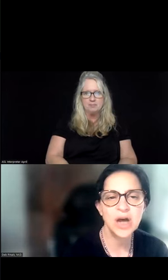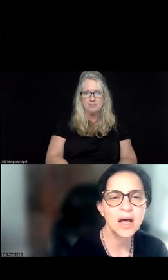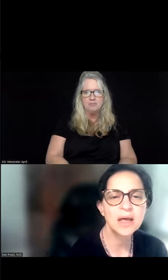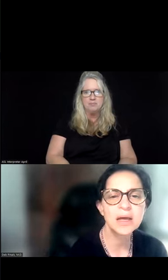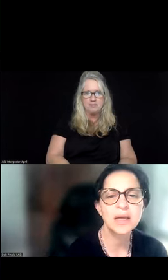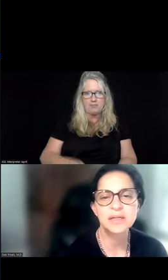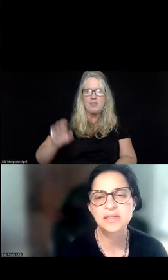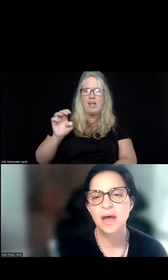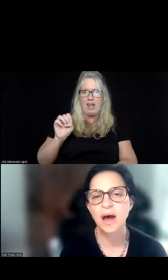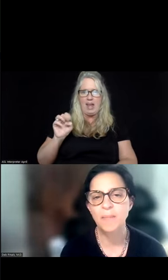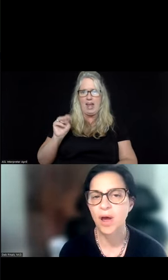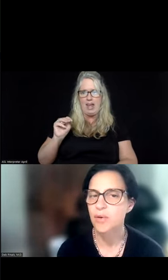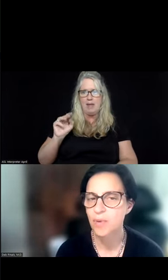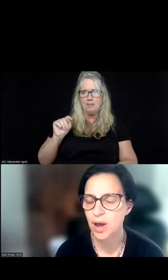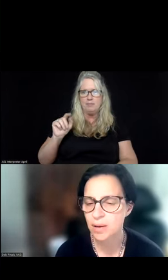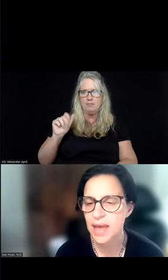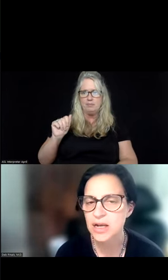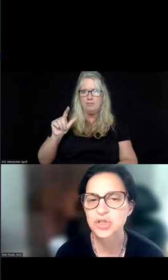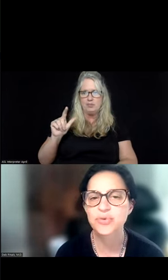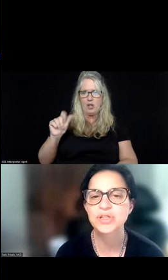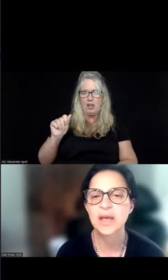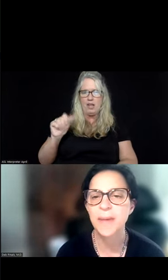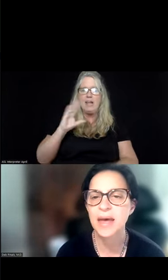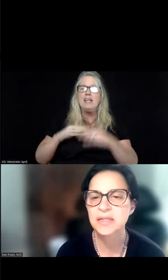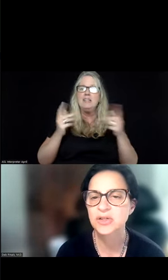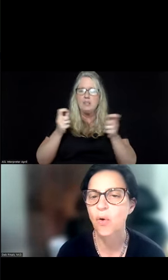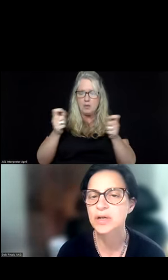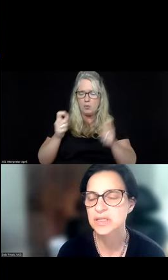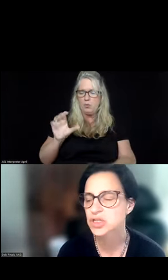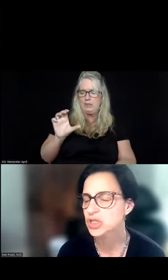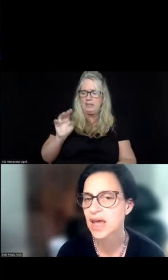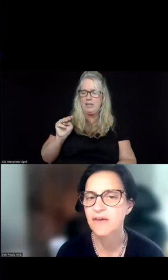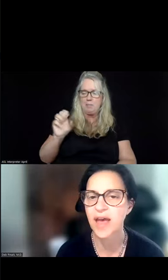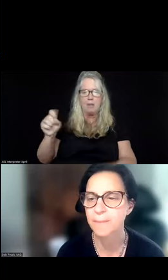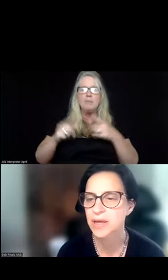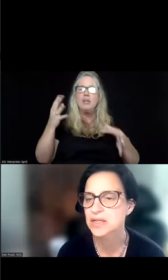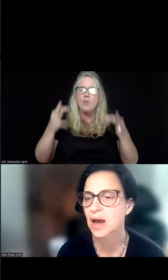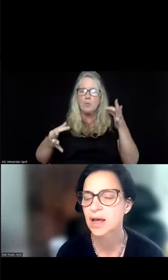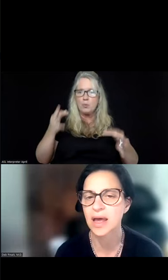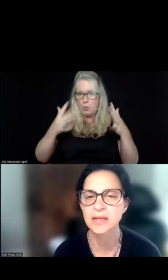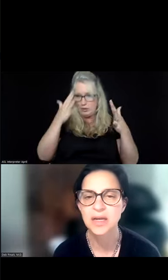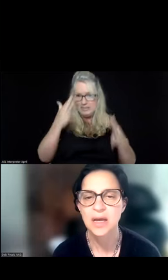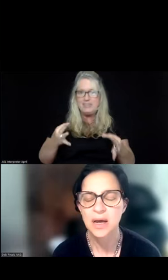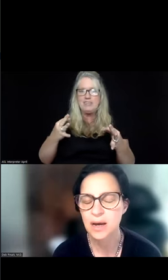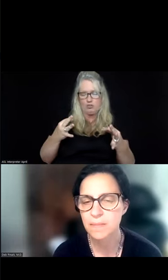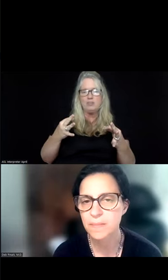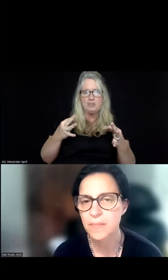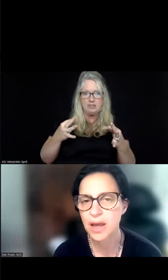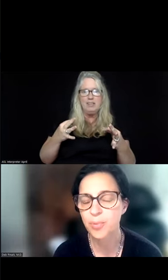So EMTALA is managed through CMS. Court decisions have happened at